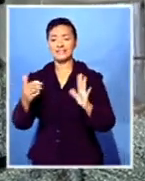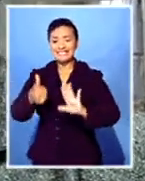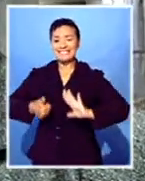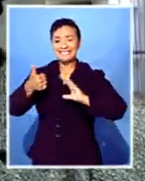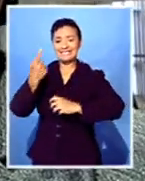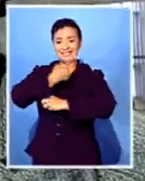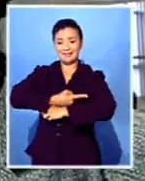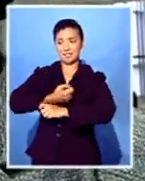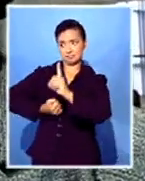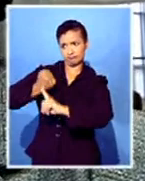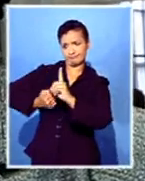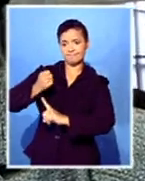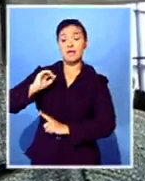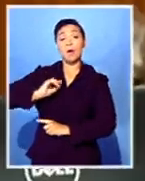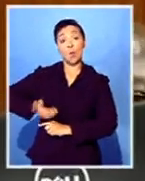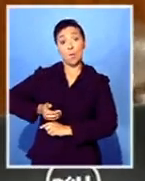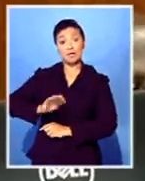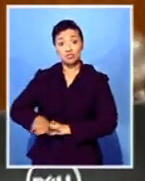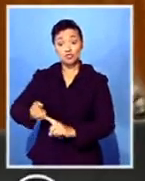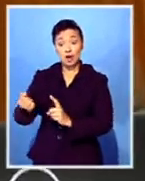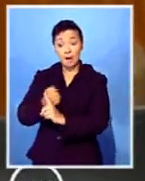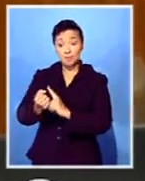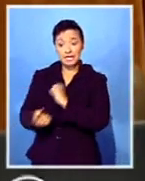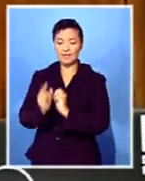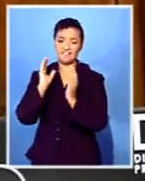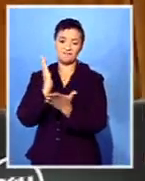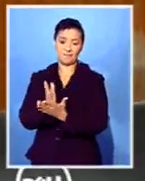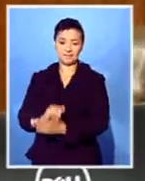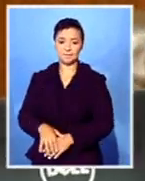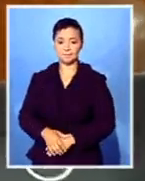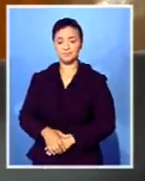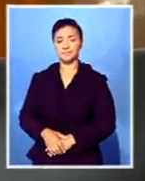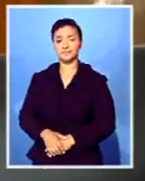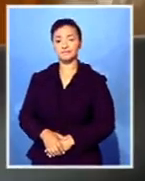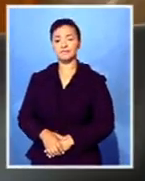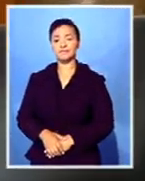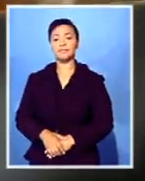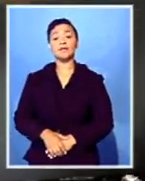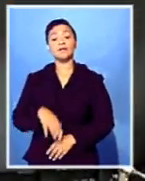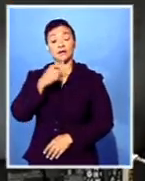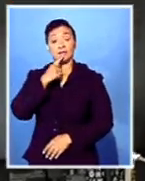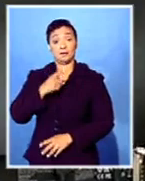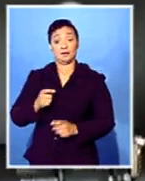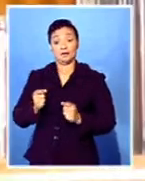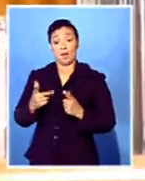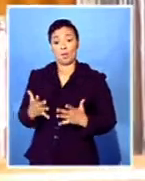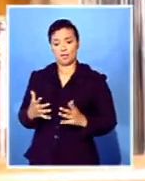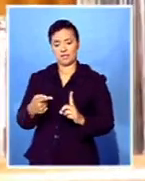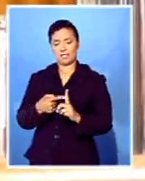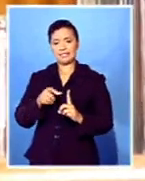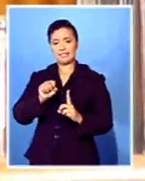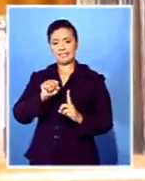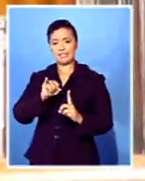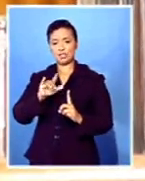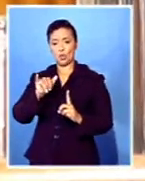I think it's going to be a lesson for everyone. The alleged middleman in the abduction and murder of Jade Panayotu, Lutando Sioni,